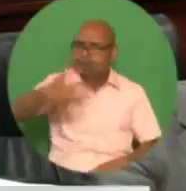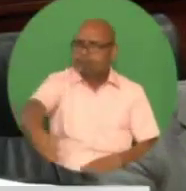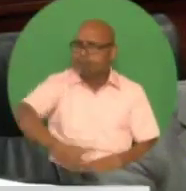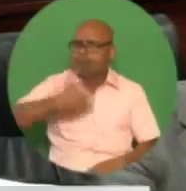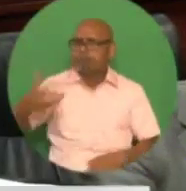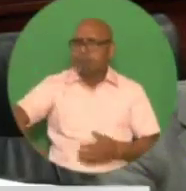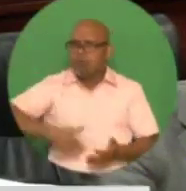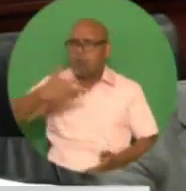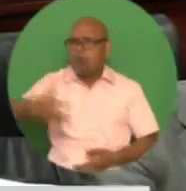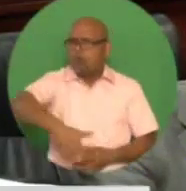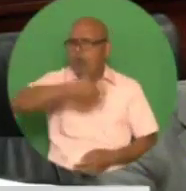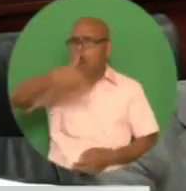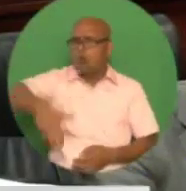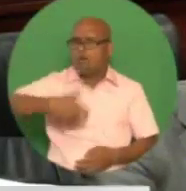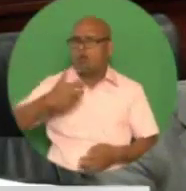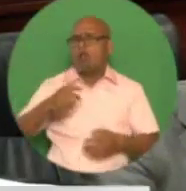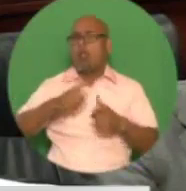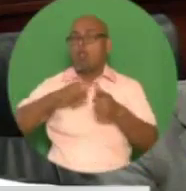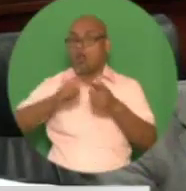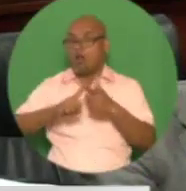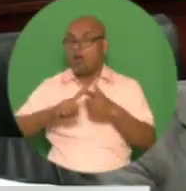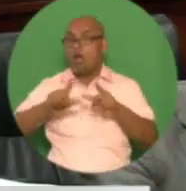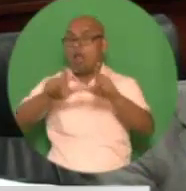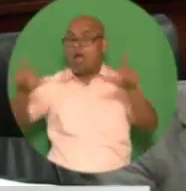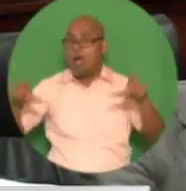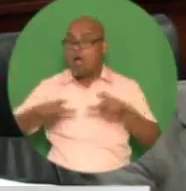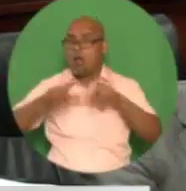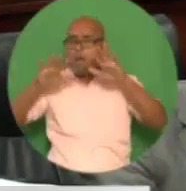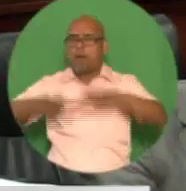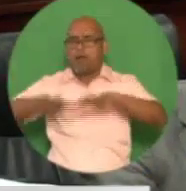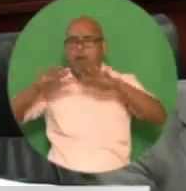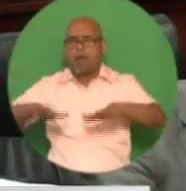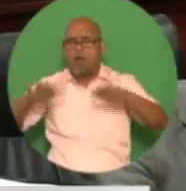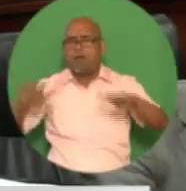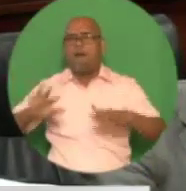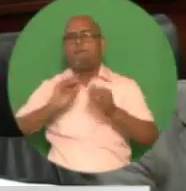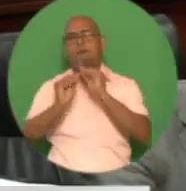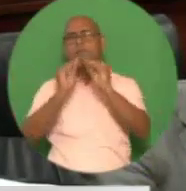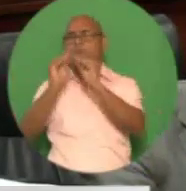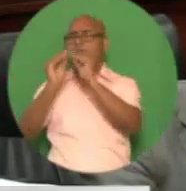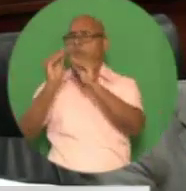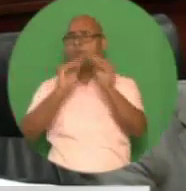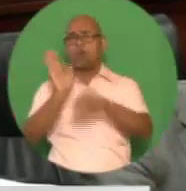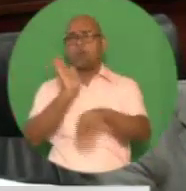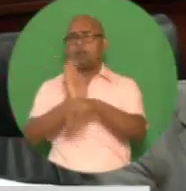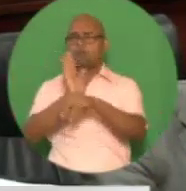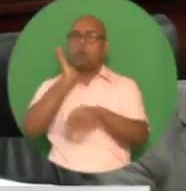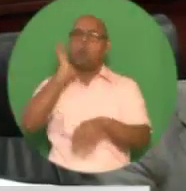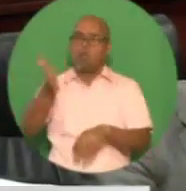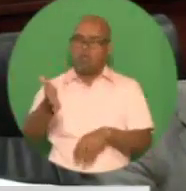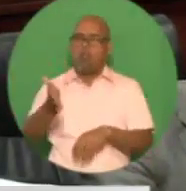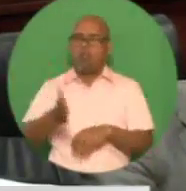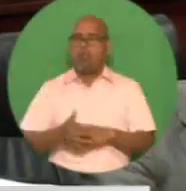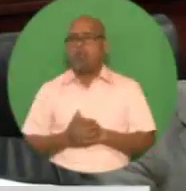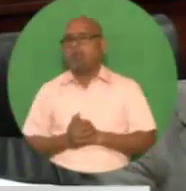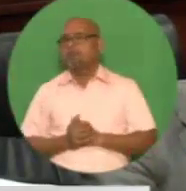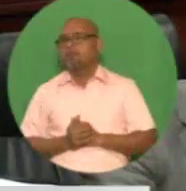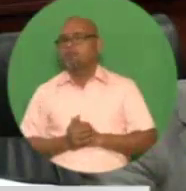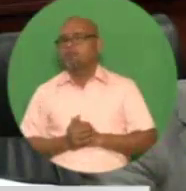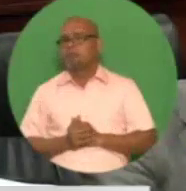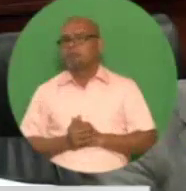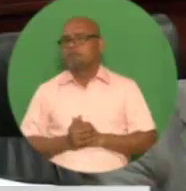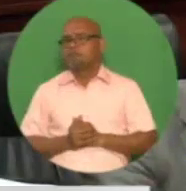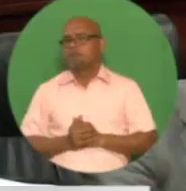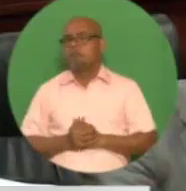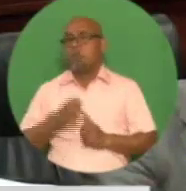reclamation, and terminal land construction. Substantial business opportunities will be available to our citizens in the